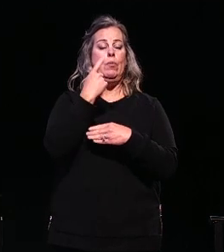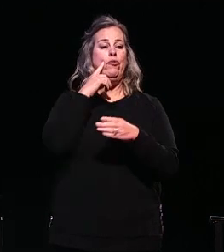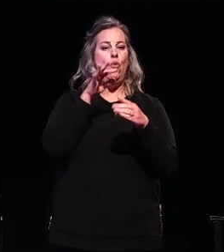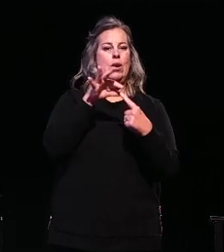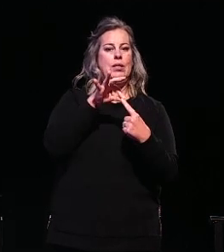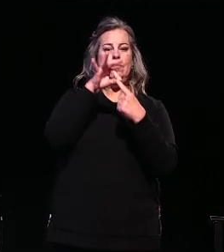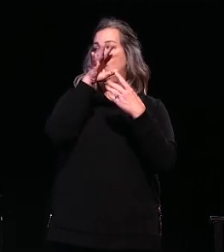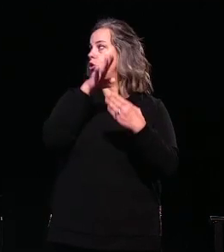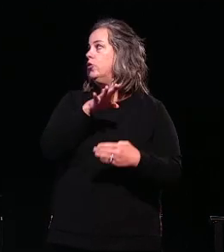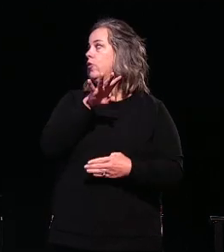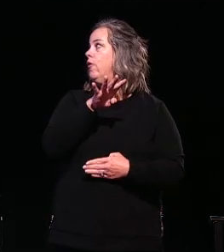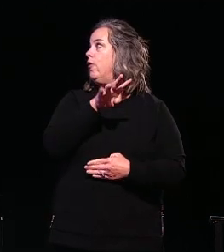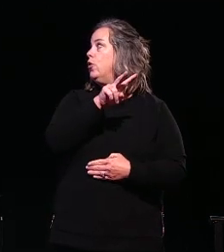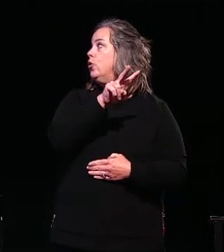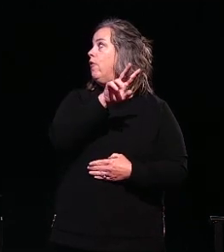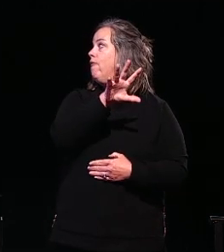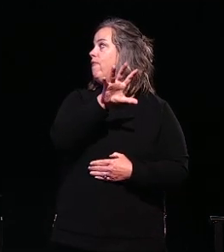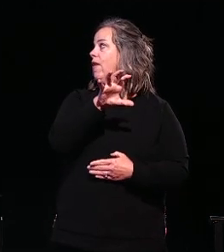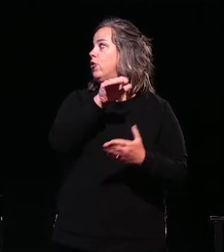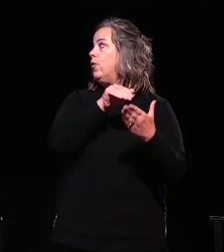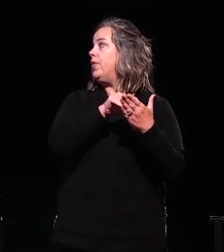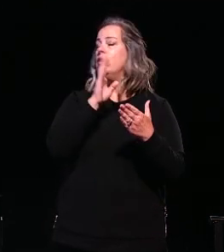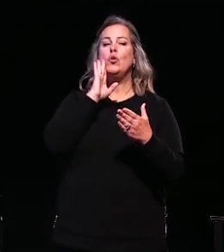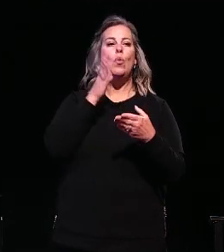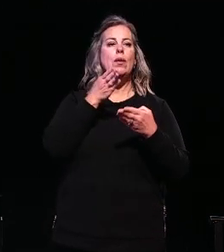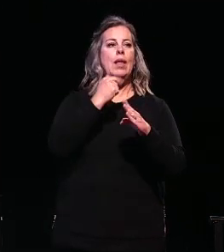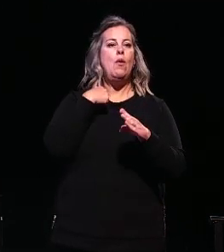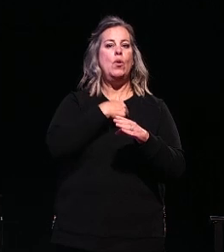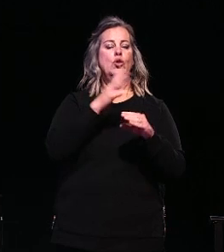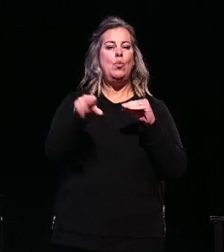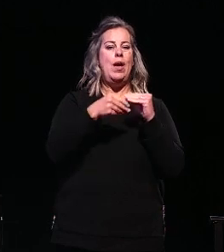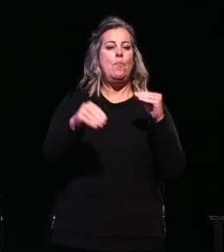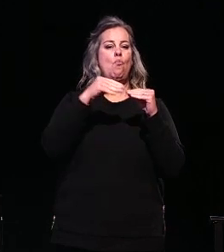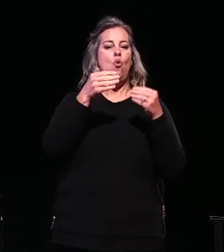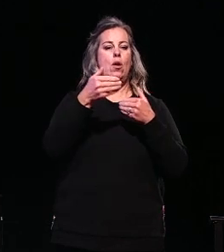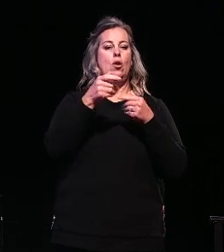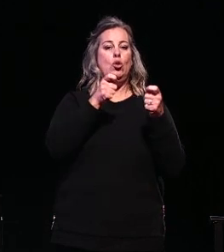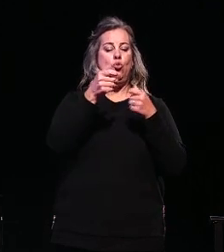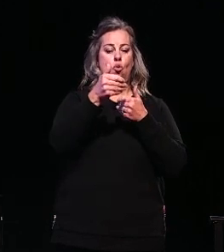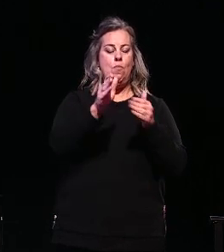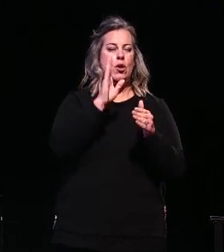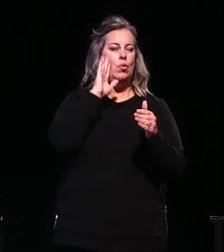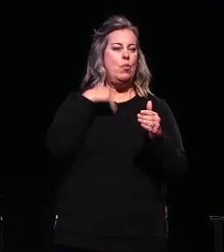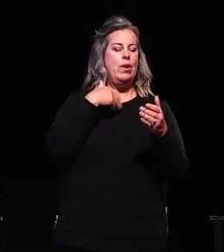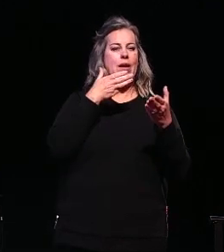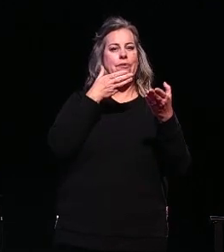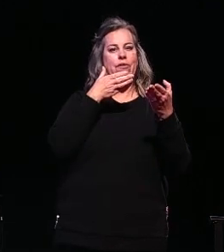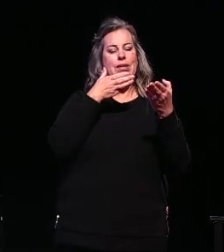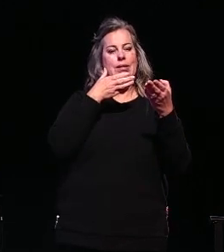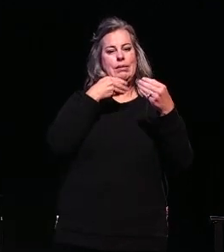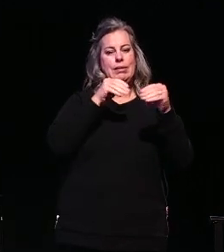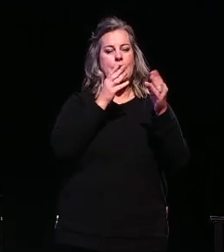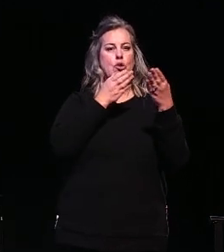would grant us the ability to contract manufacture our control boxes in the Grow New York region. Our direct jobs at this level would be sales and service specialists as well as a